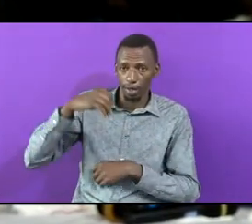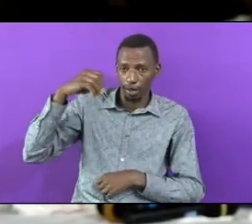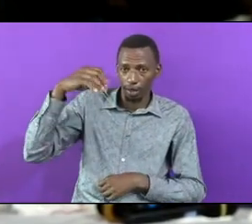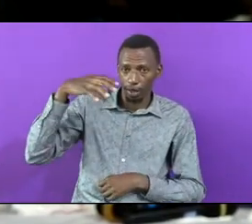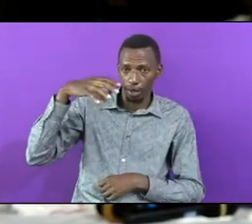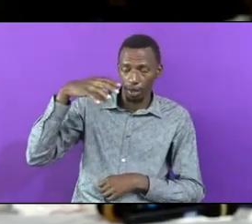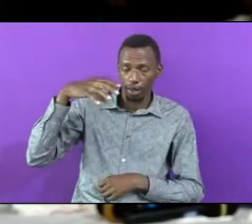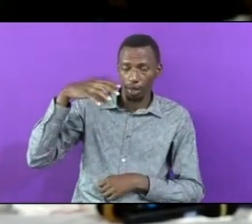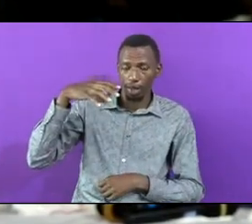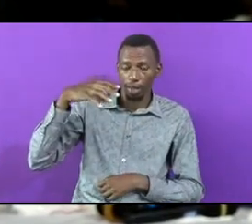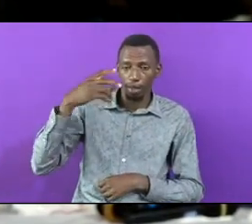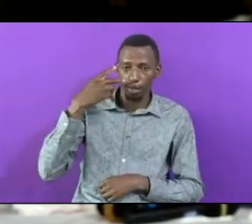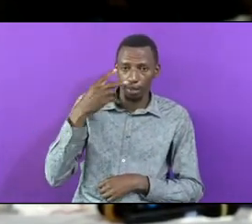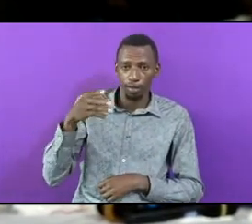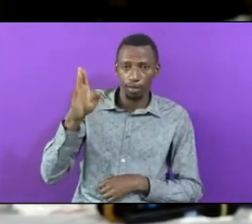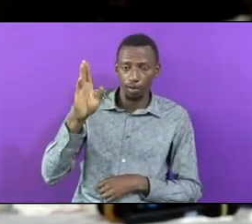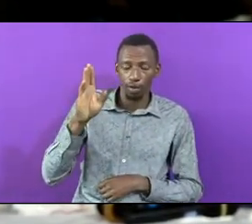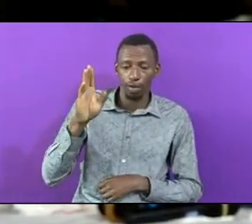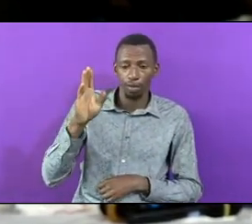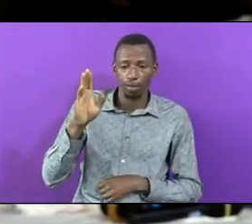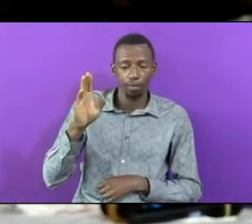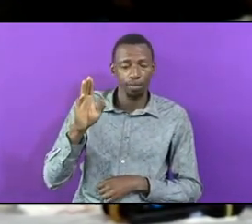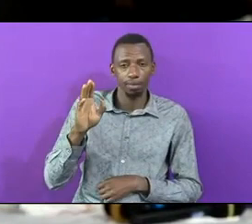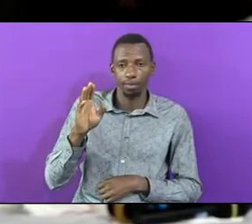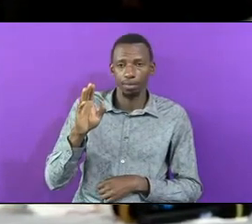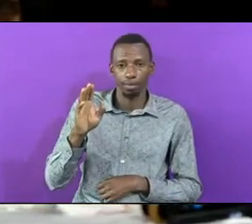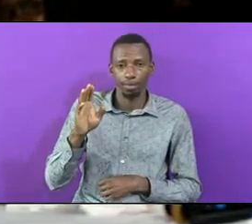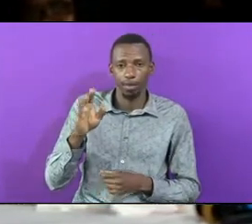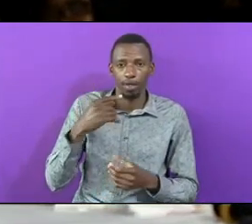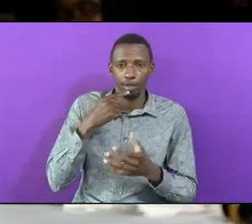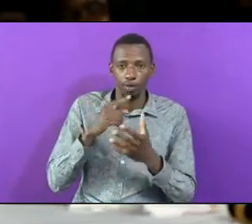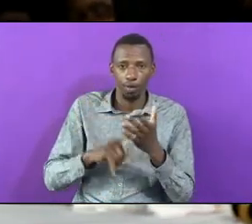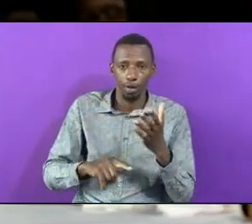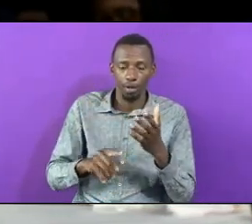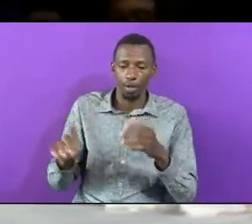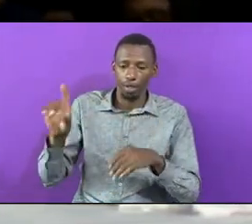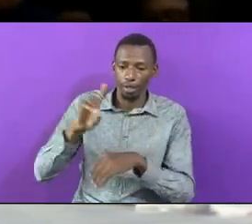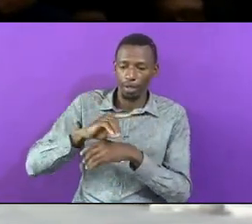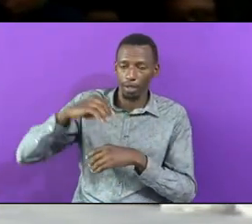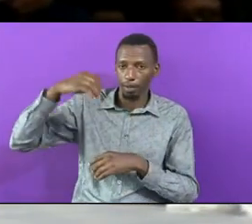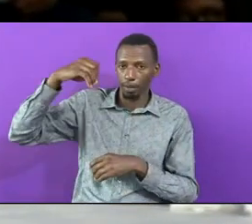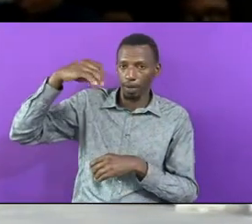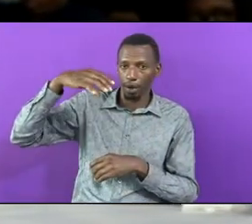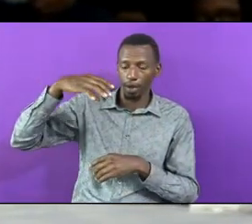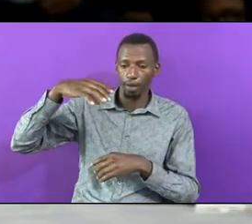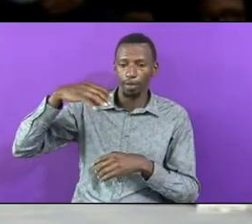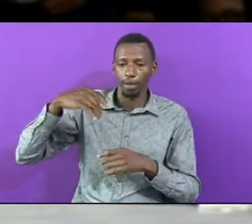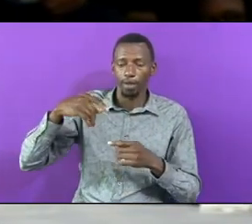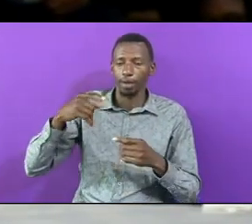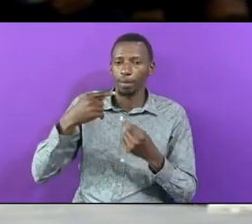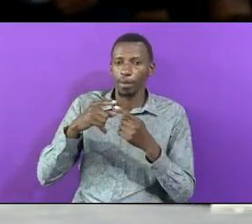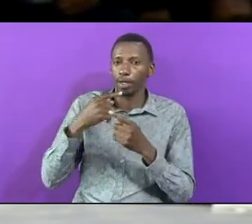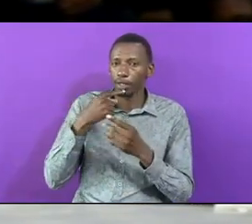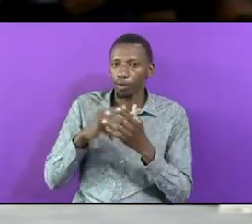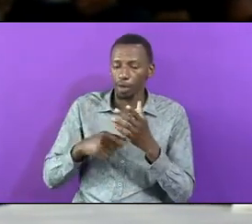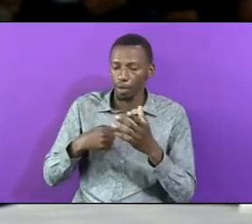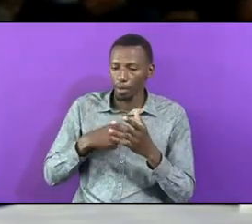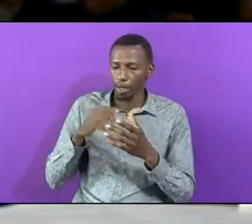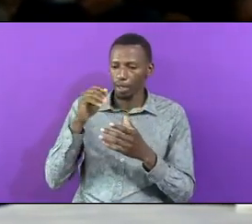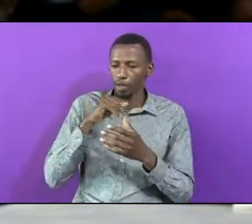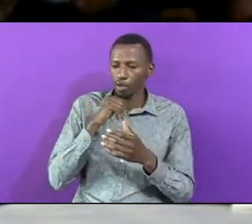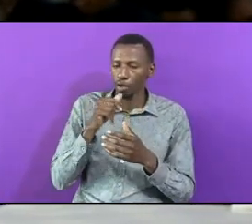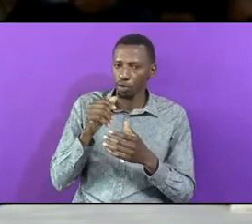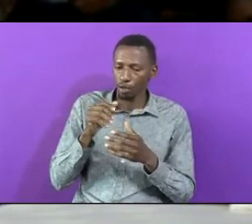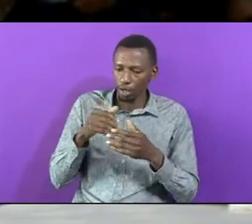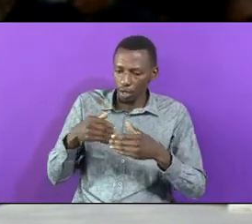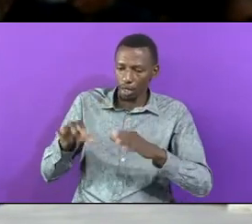He Clears Him So He Says The Day Is Breaking But He Said I Will Not Let You Go Until You Do What